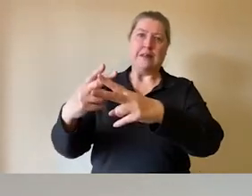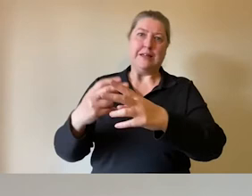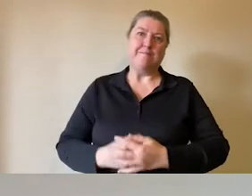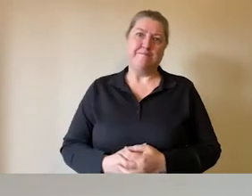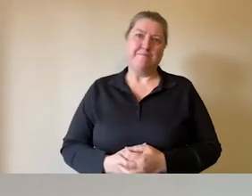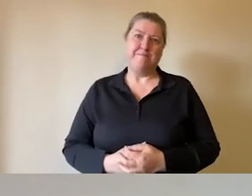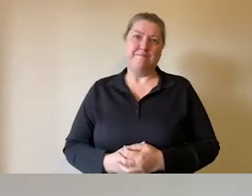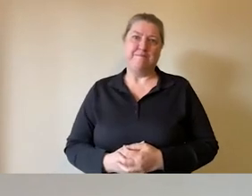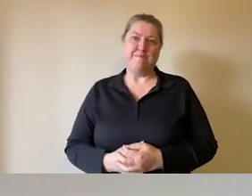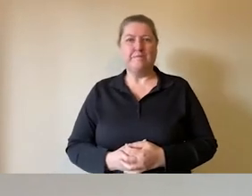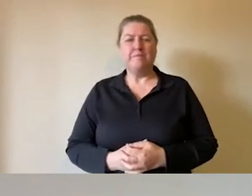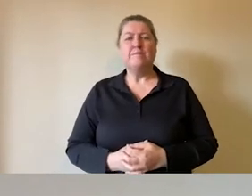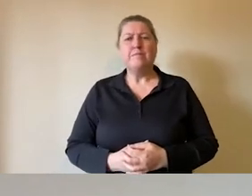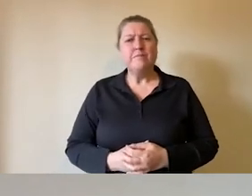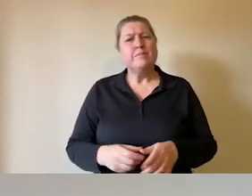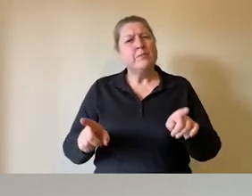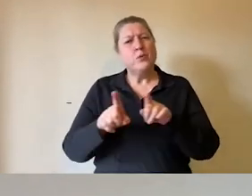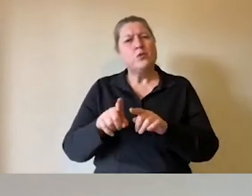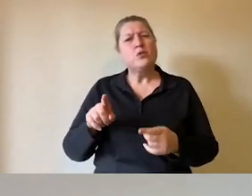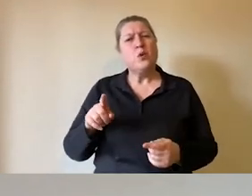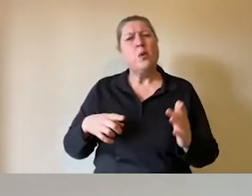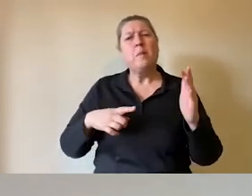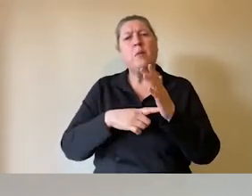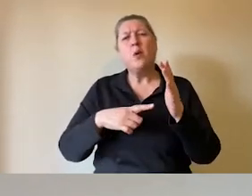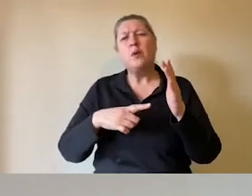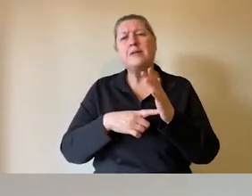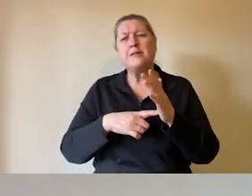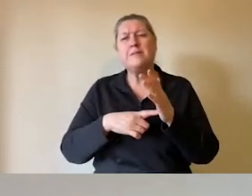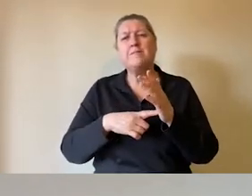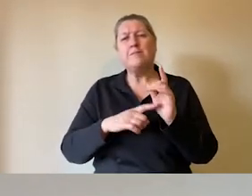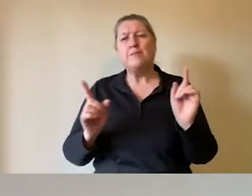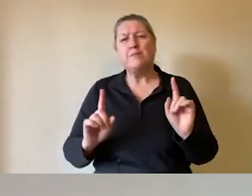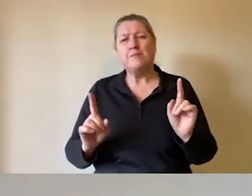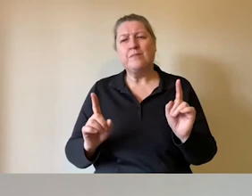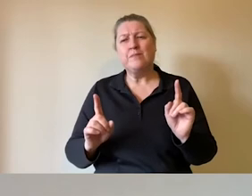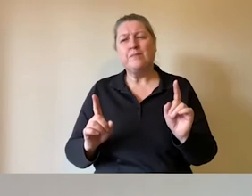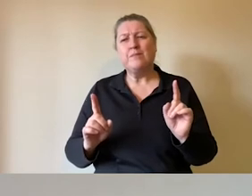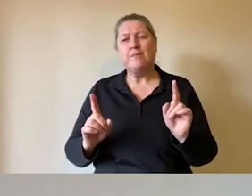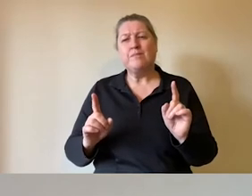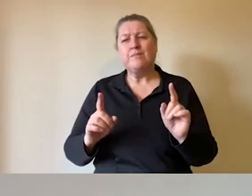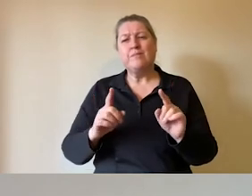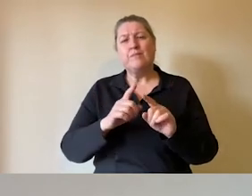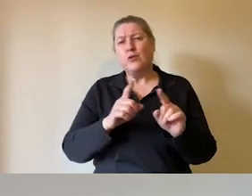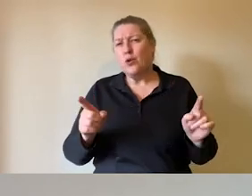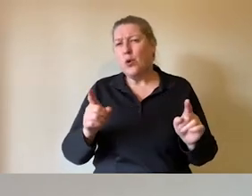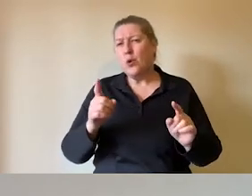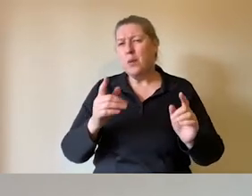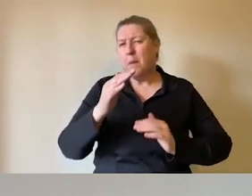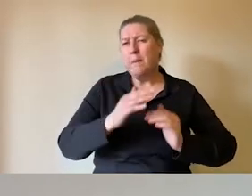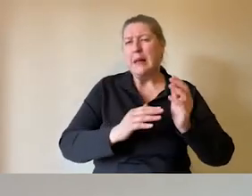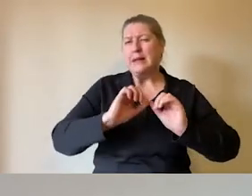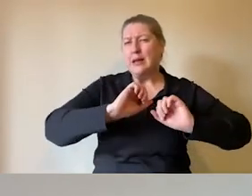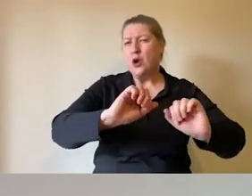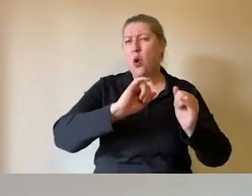I think it's also very important that if you as an organisation are building your SEN provision,